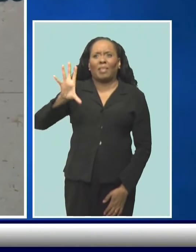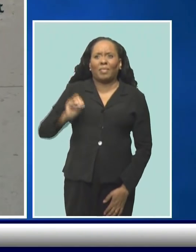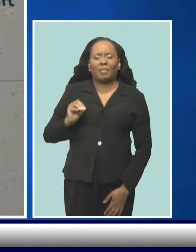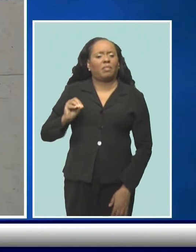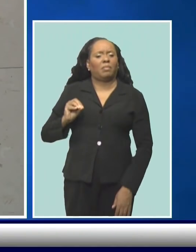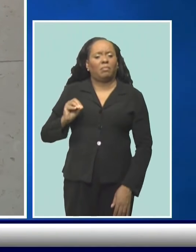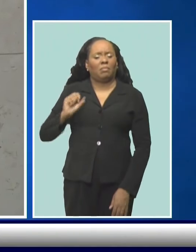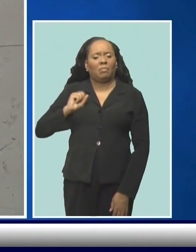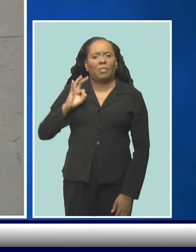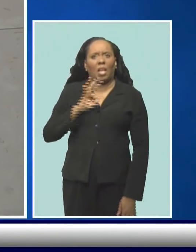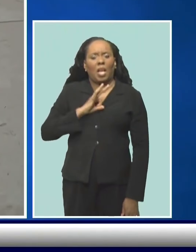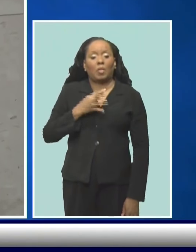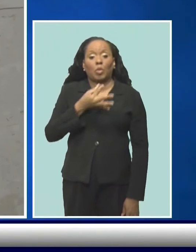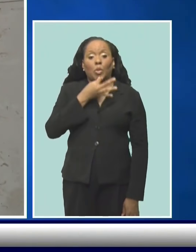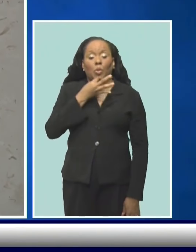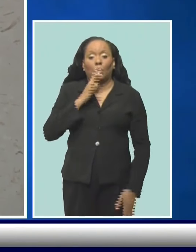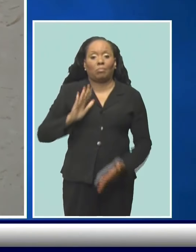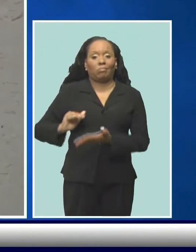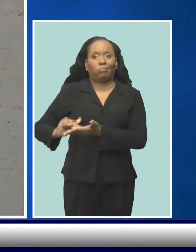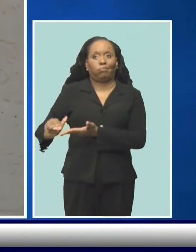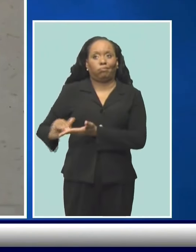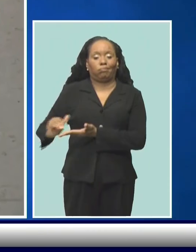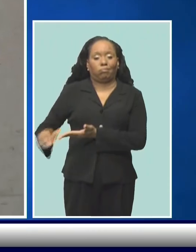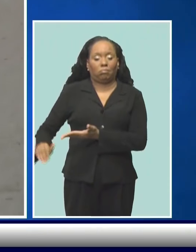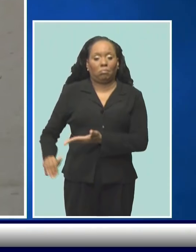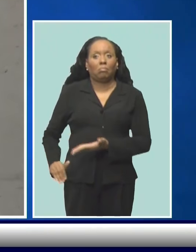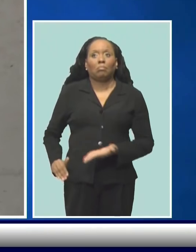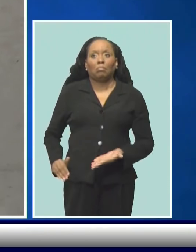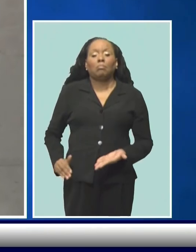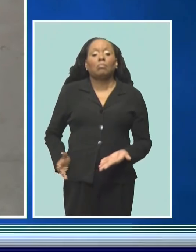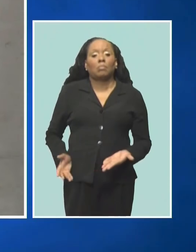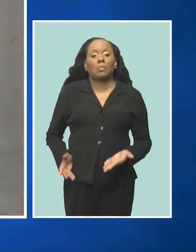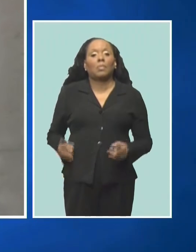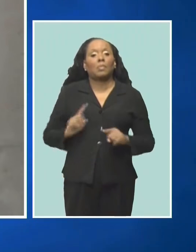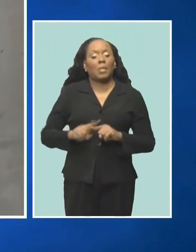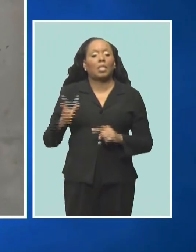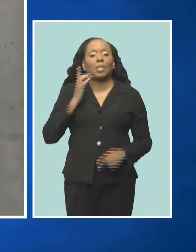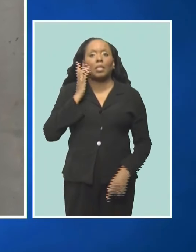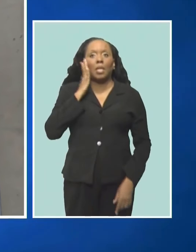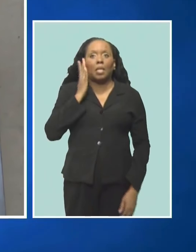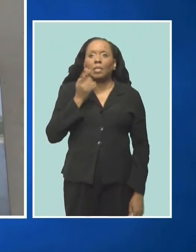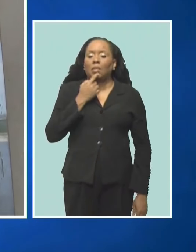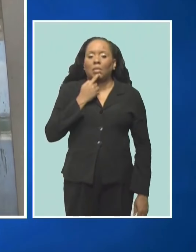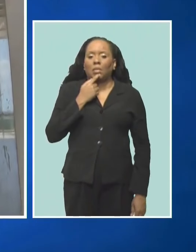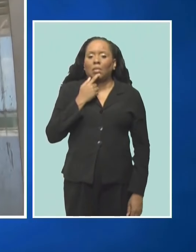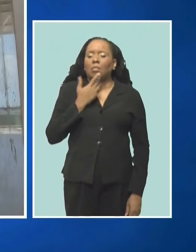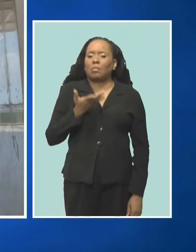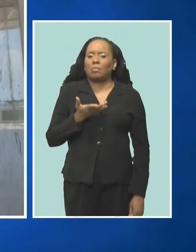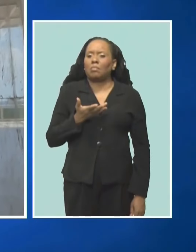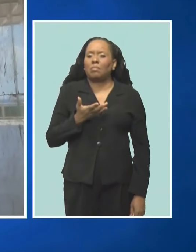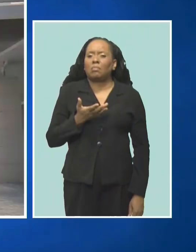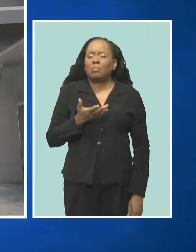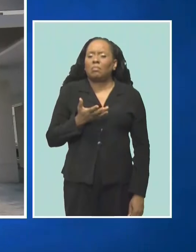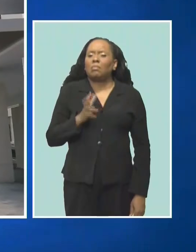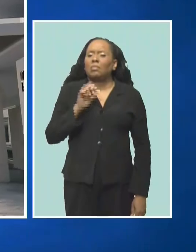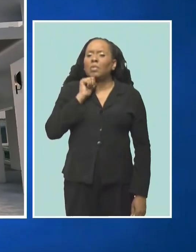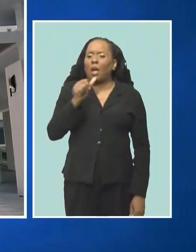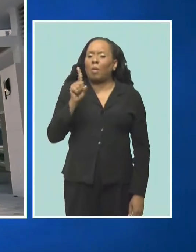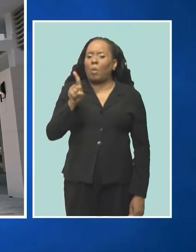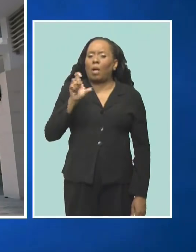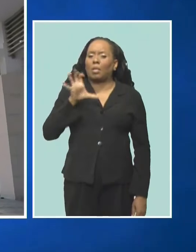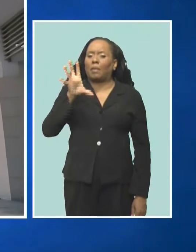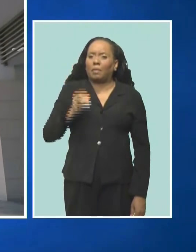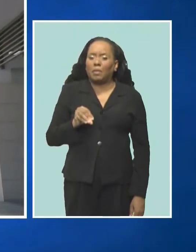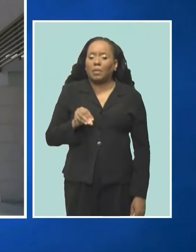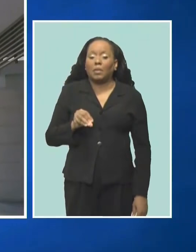employees could soon be on the bread line. The figure has been disputed by the hotel. However, according to a statement from the